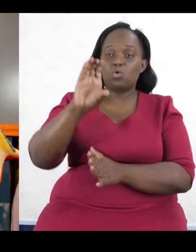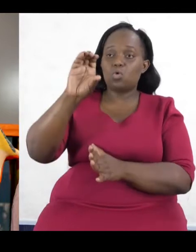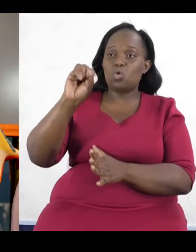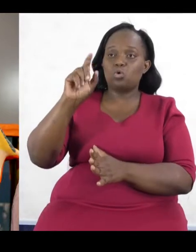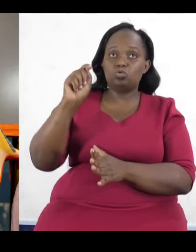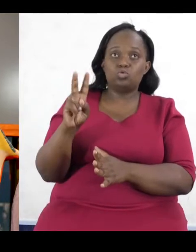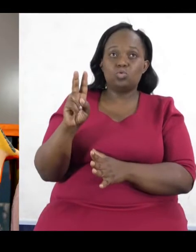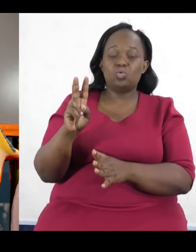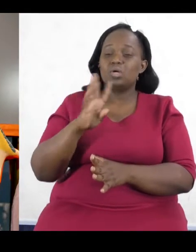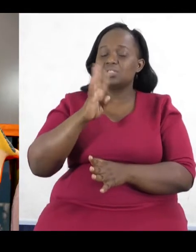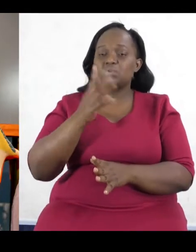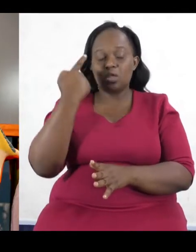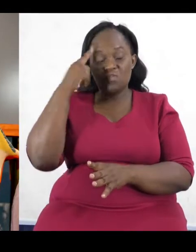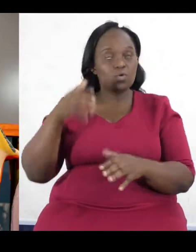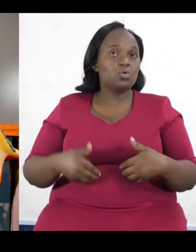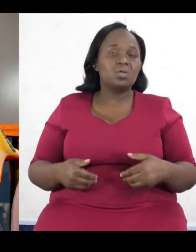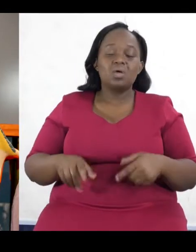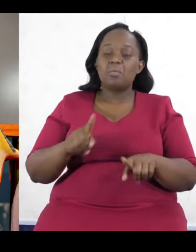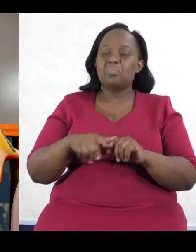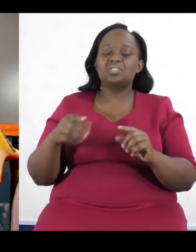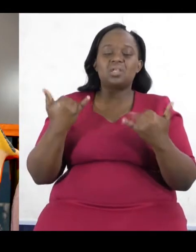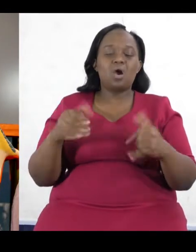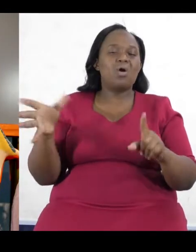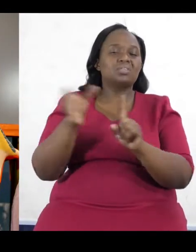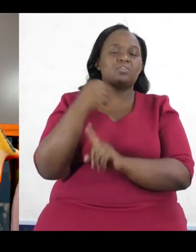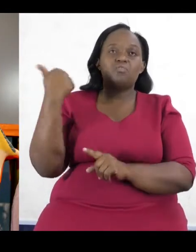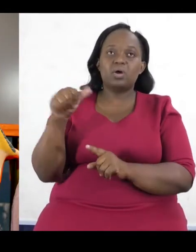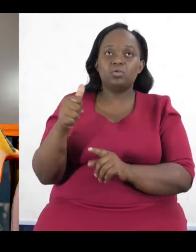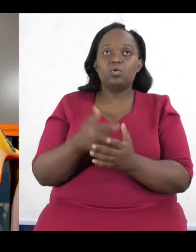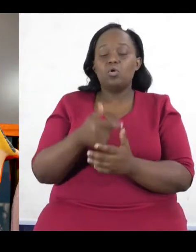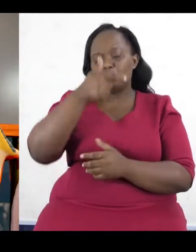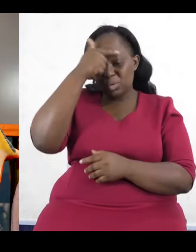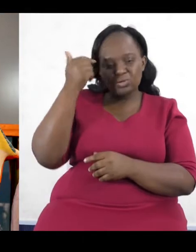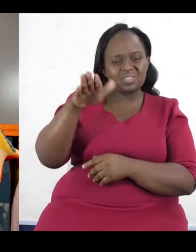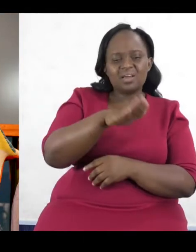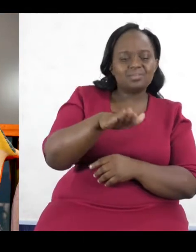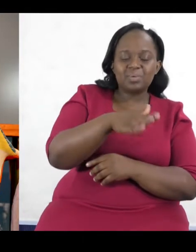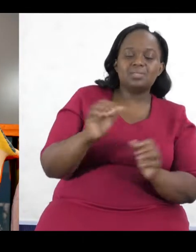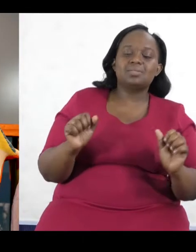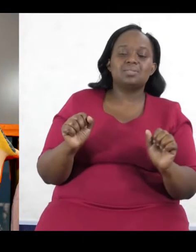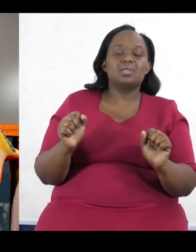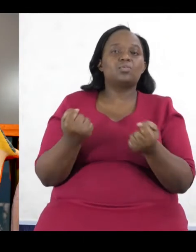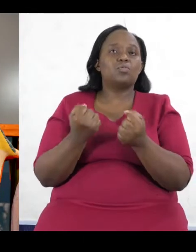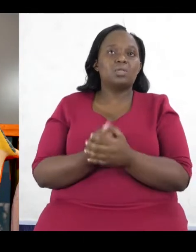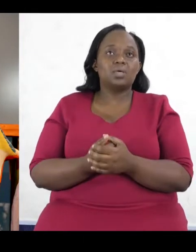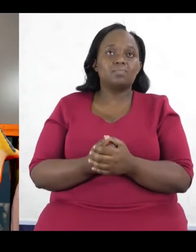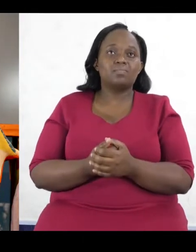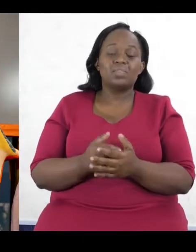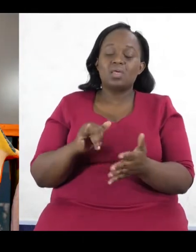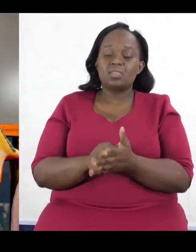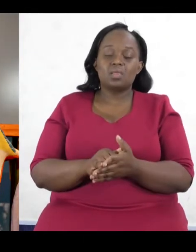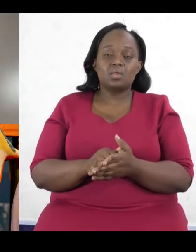politicization of that space. And so those are some of the things that they could do. So you have youth